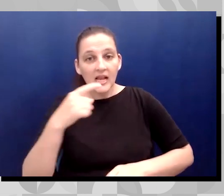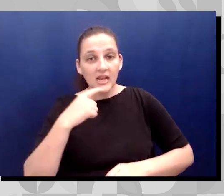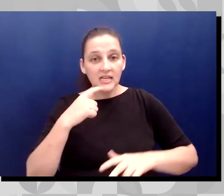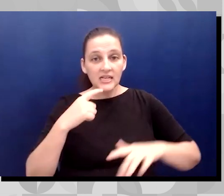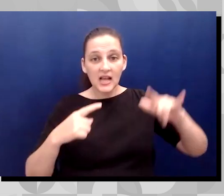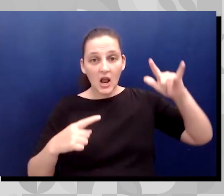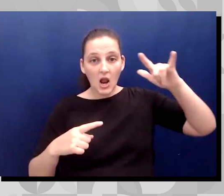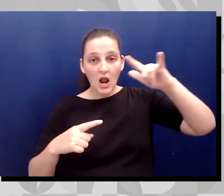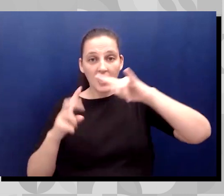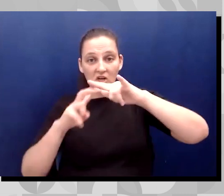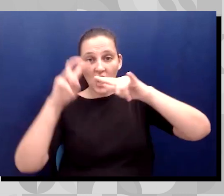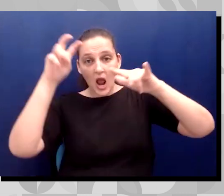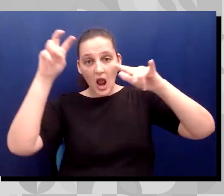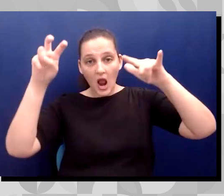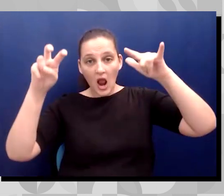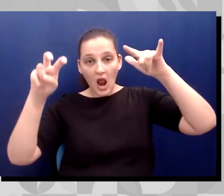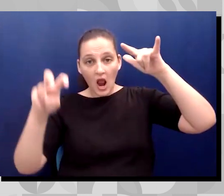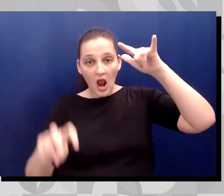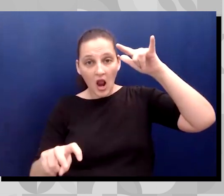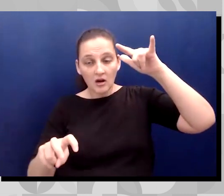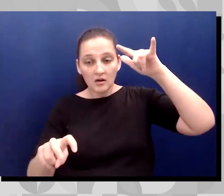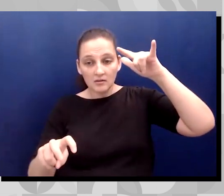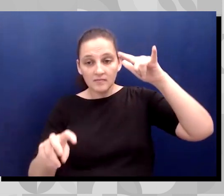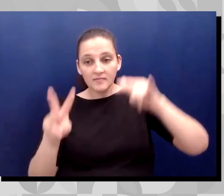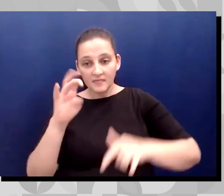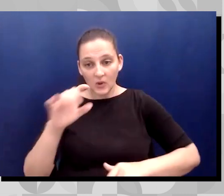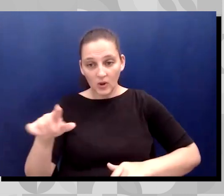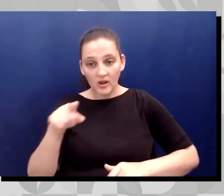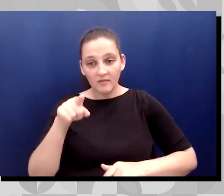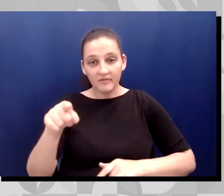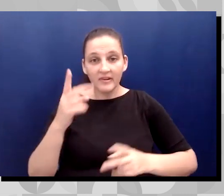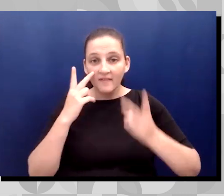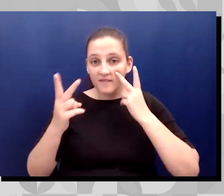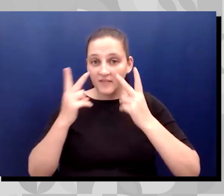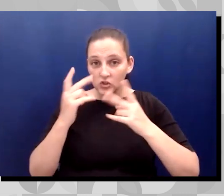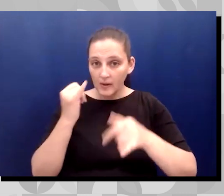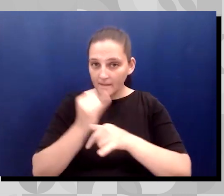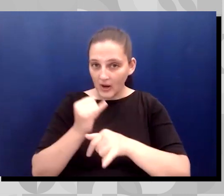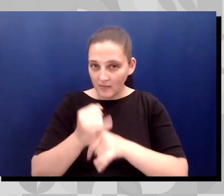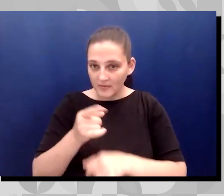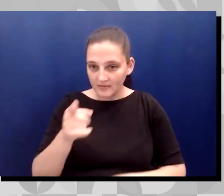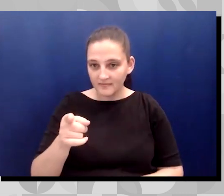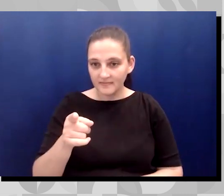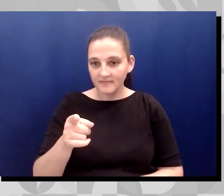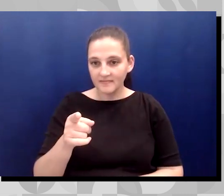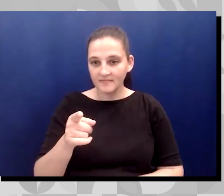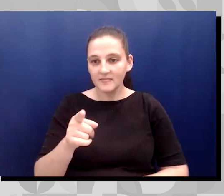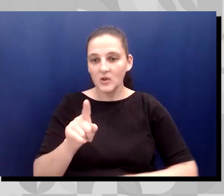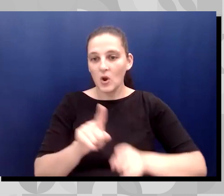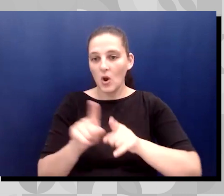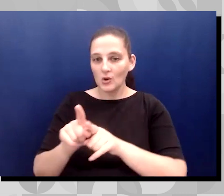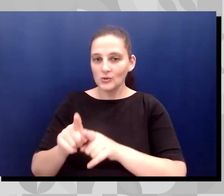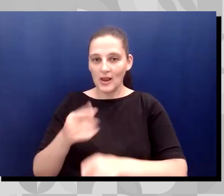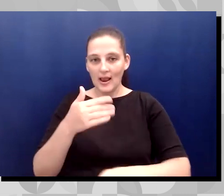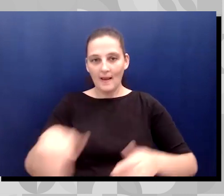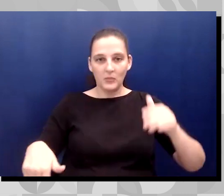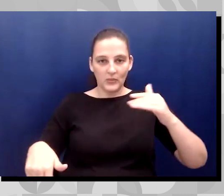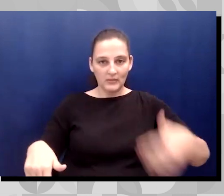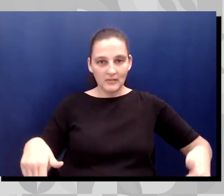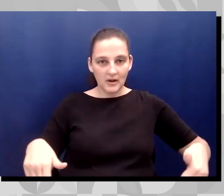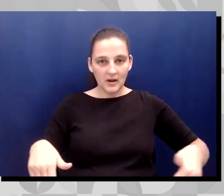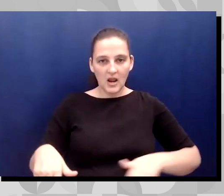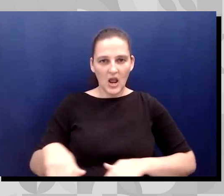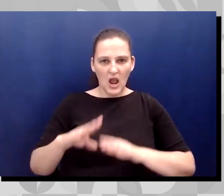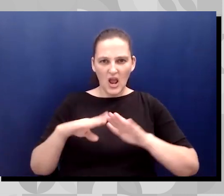Now, Will will tell you his visual impairment. Um, he's also an amputee. And of course, all the children just go, what?